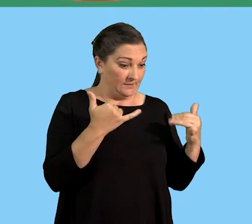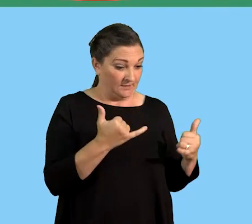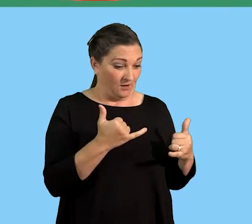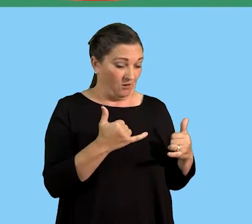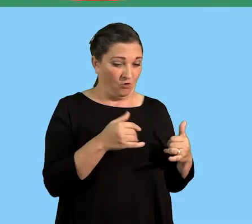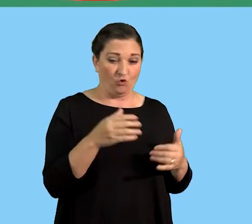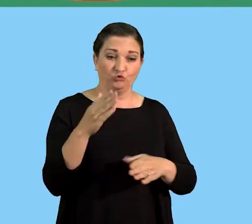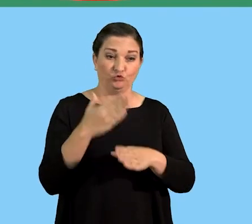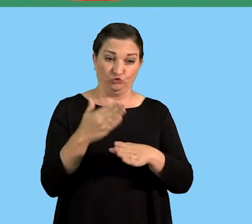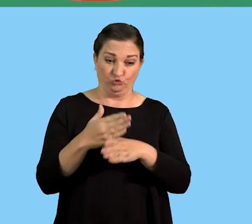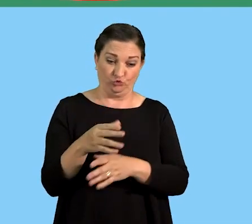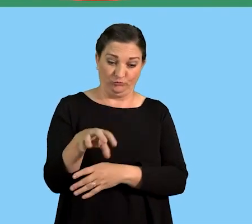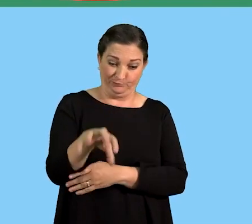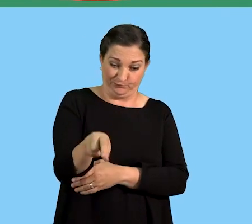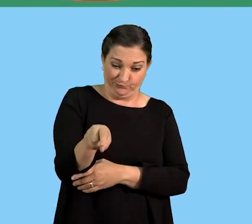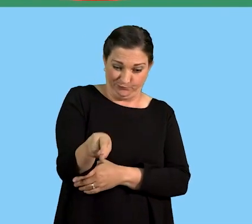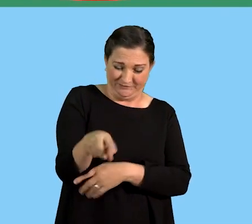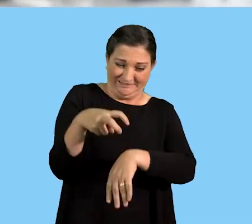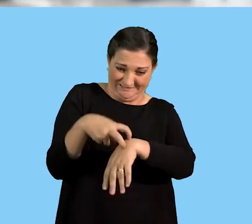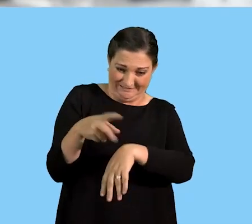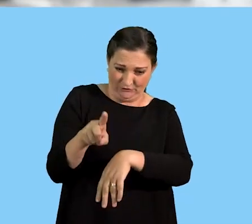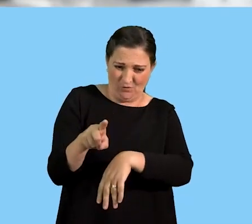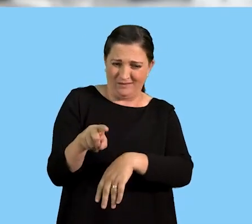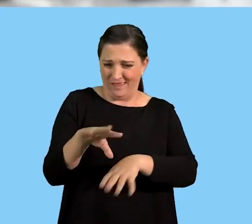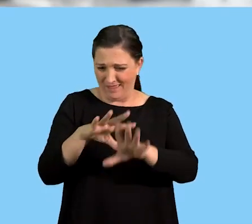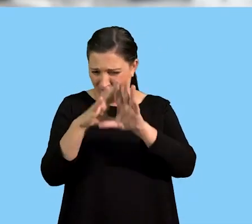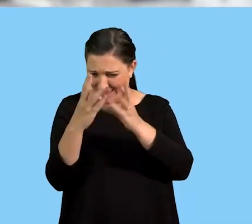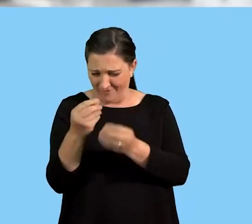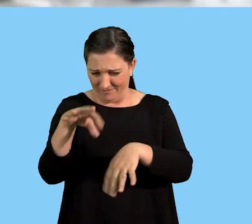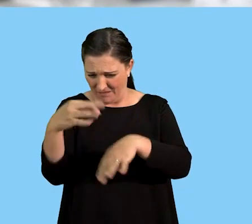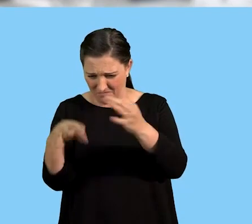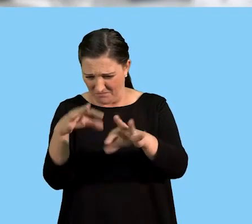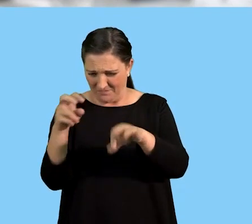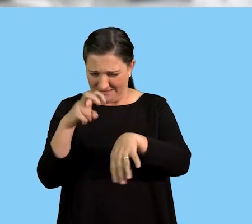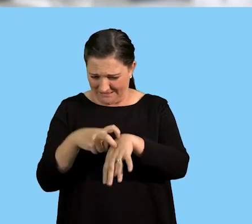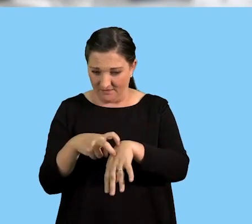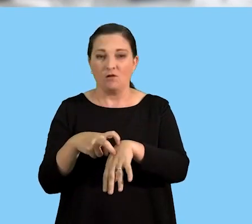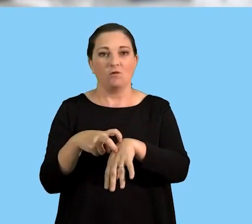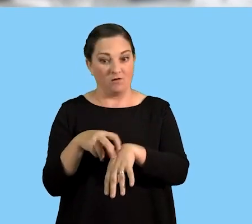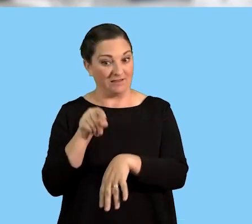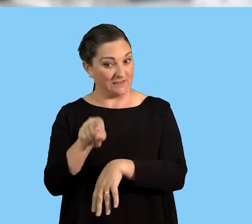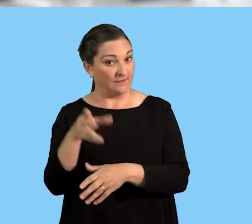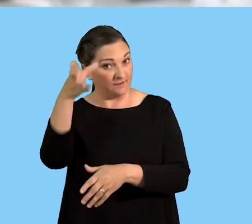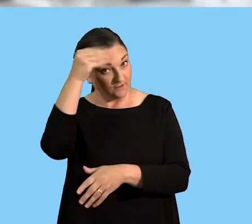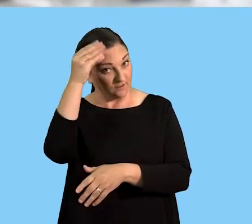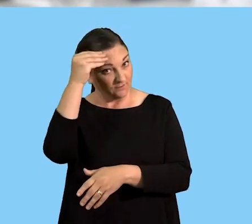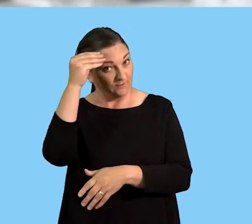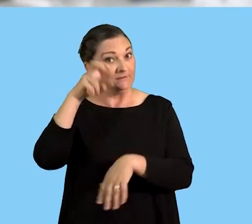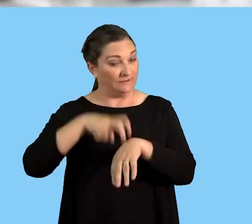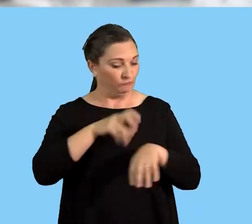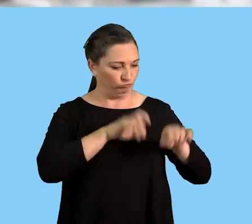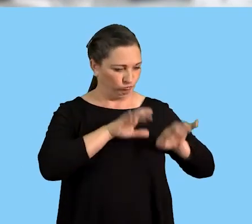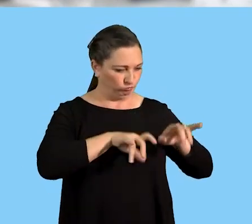done with analyzing all the requirements of the job, we need to place the advertisement, including all the necessary